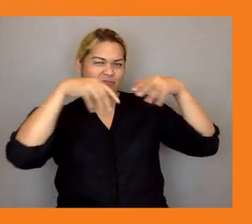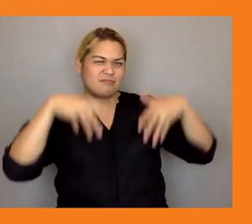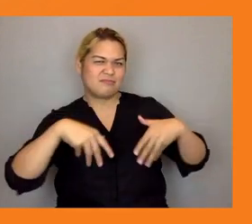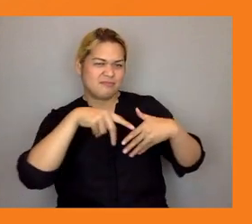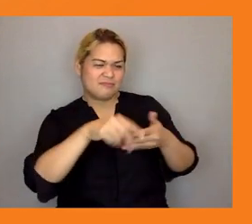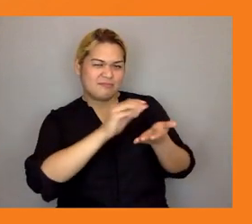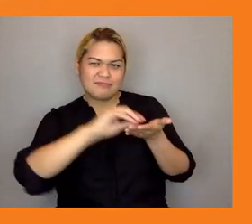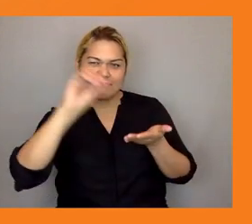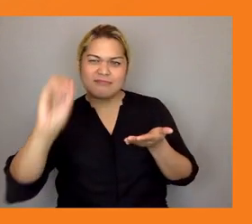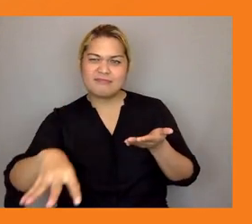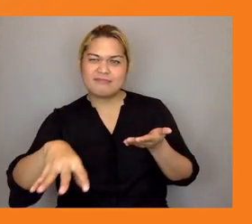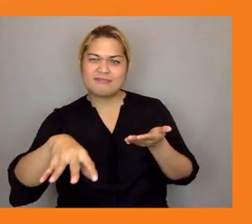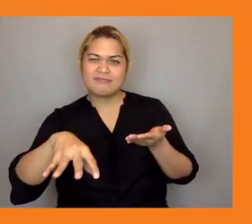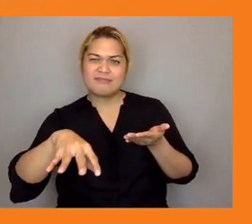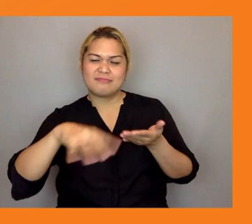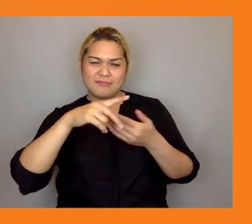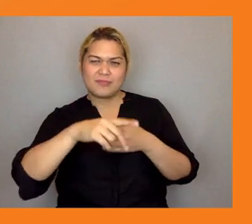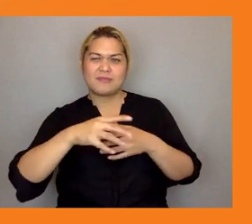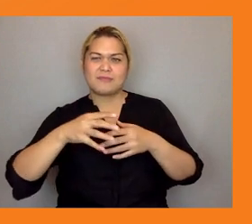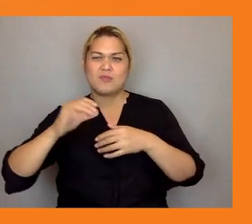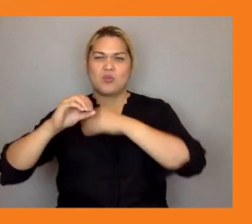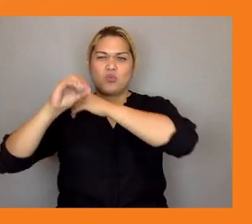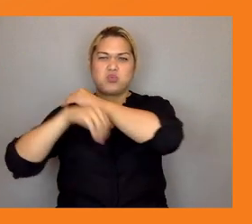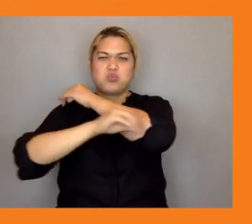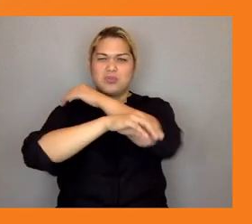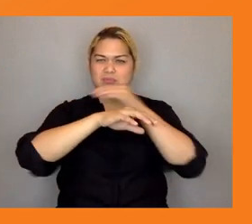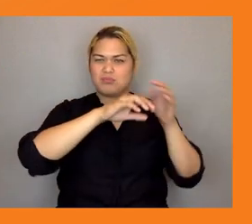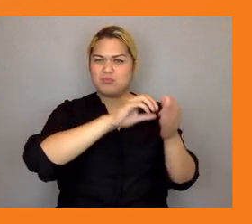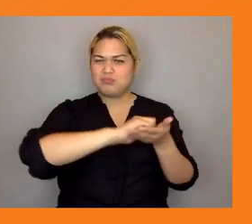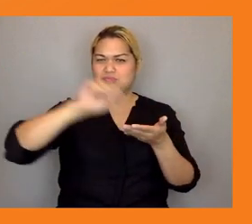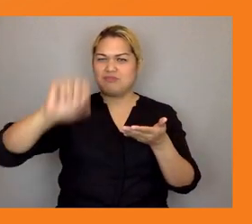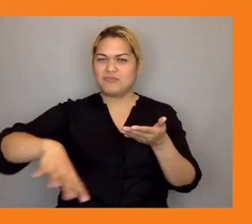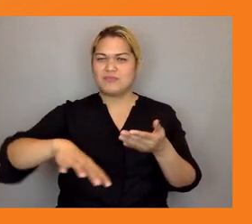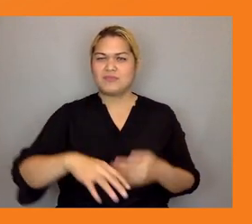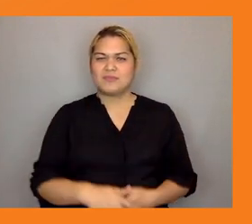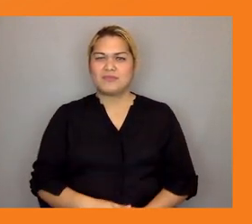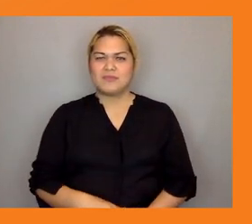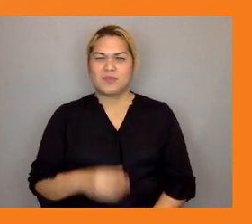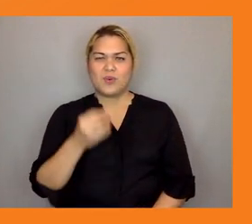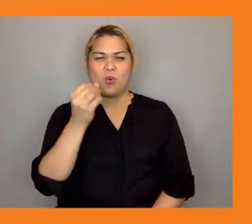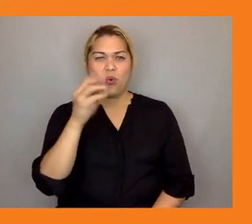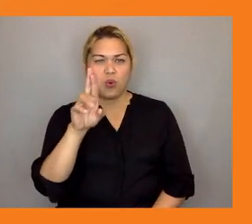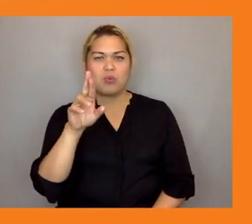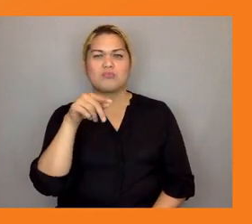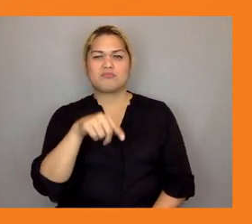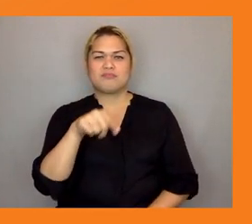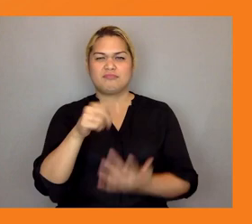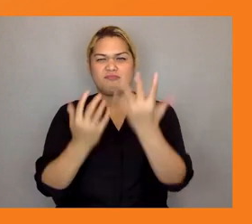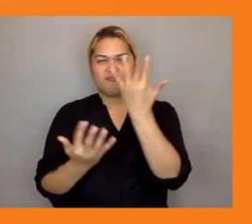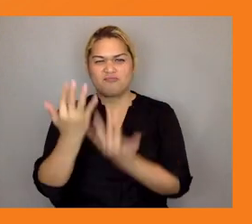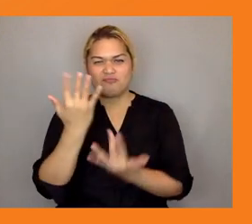ocean or they burn uh the waste um you know with fire and everything and then uh it actually